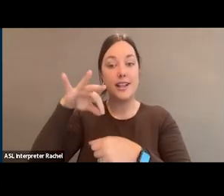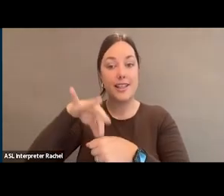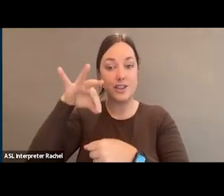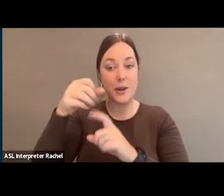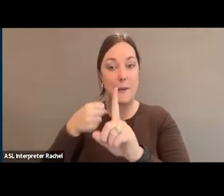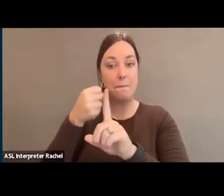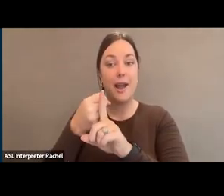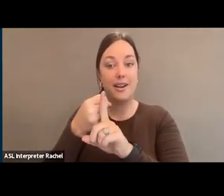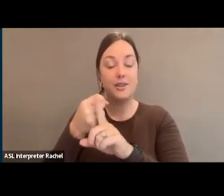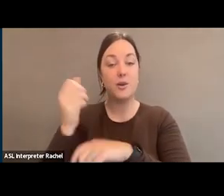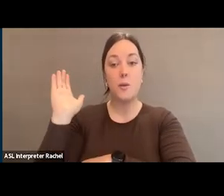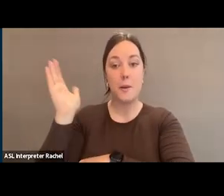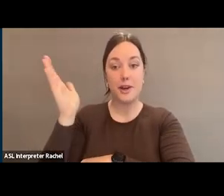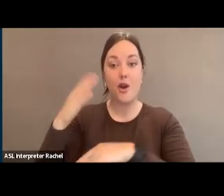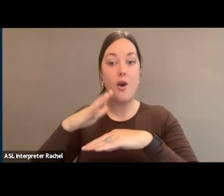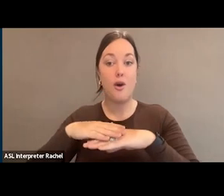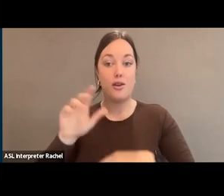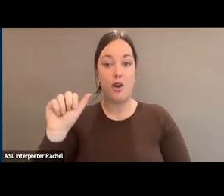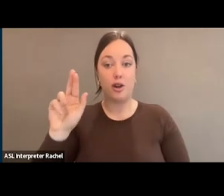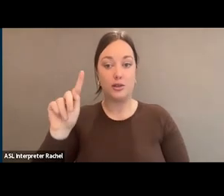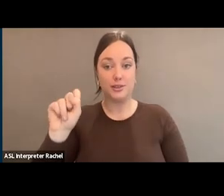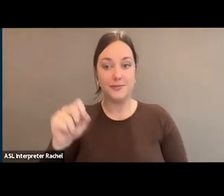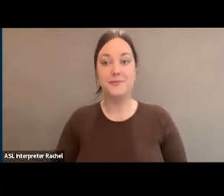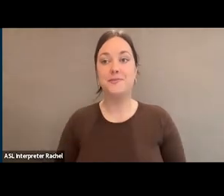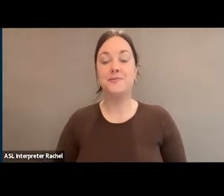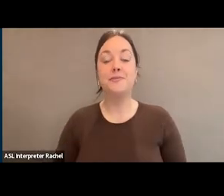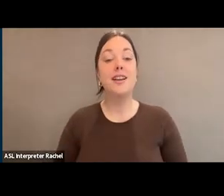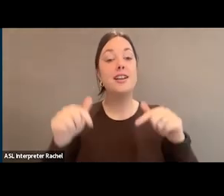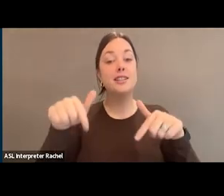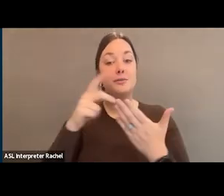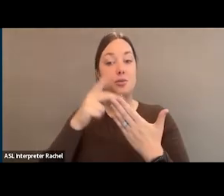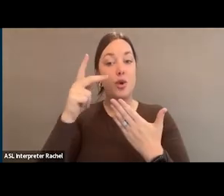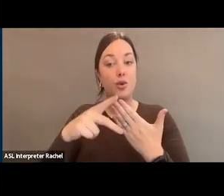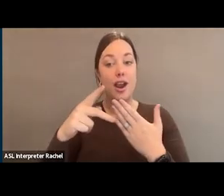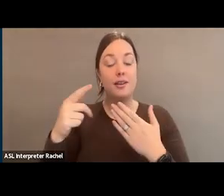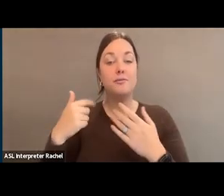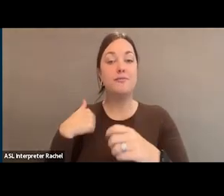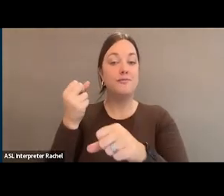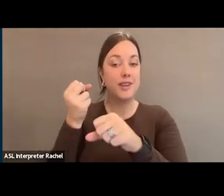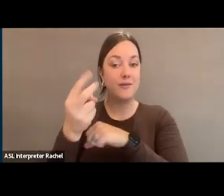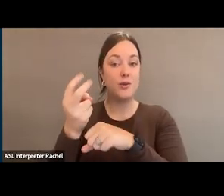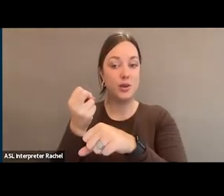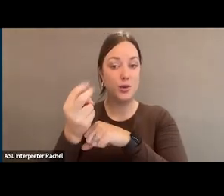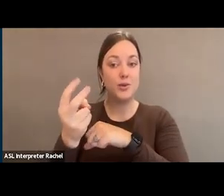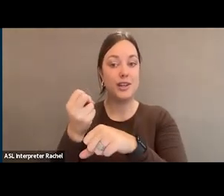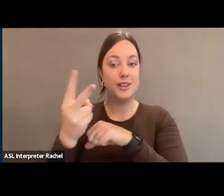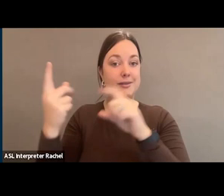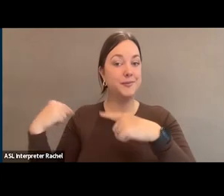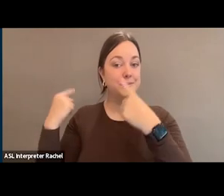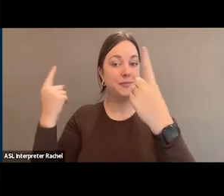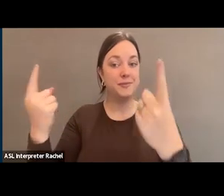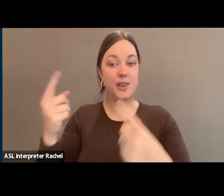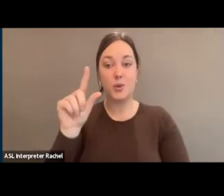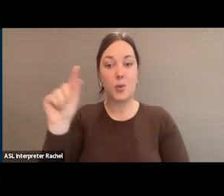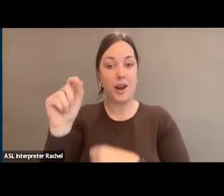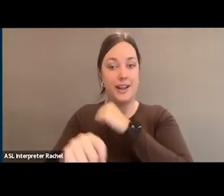webinar on the arts. This is a program that we've been doing every two years for probably two decades.